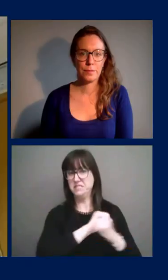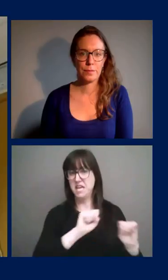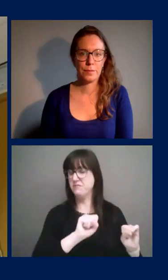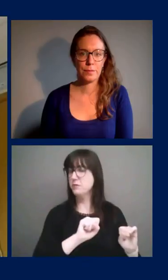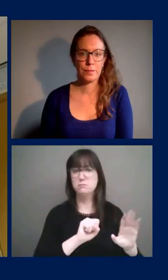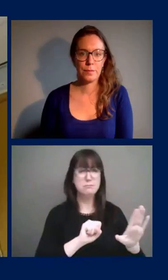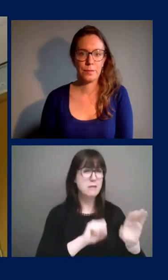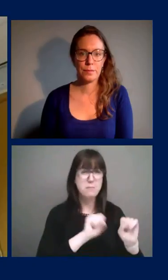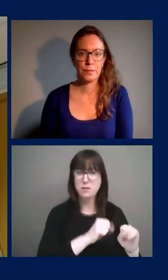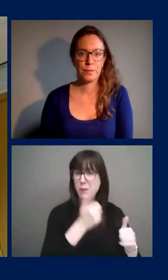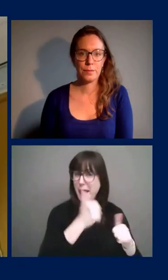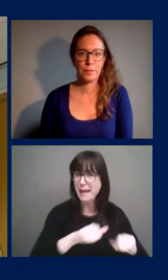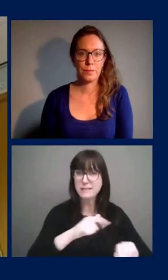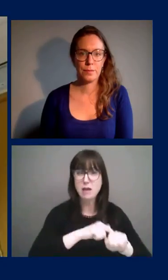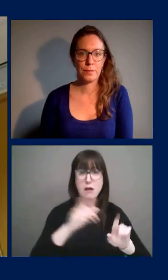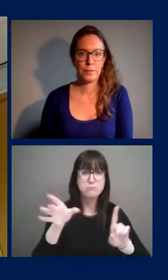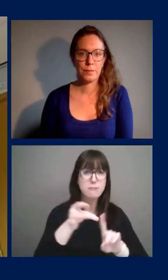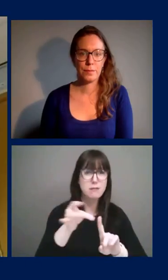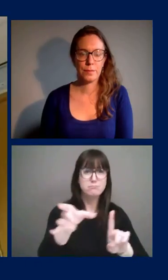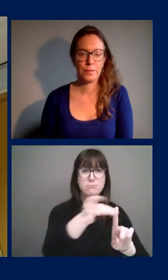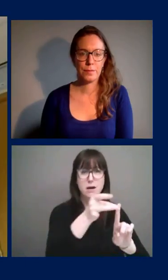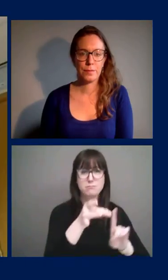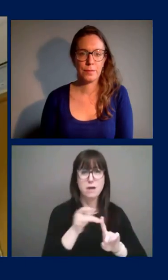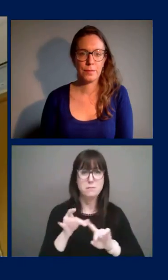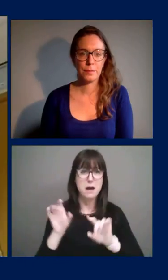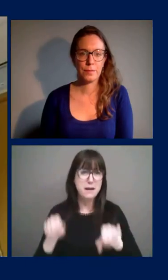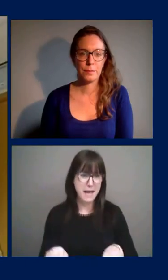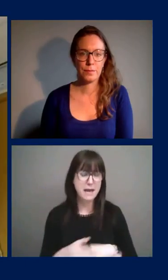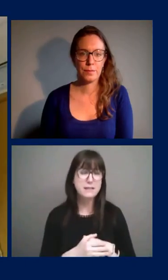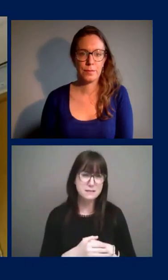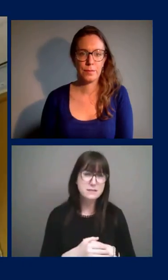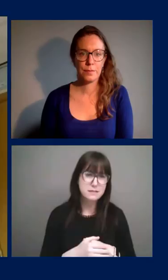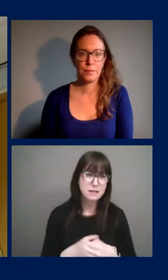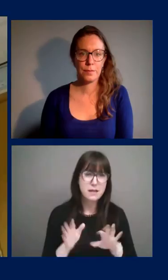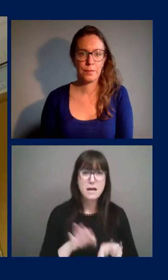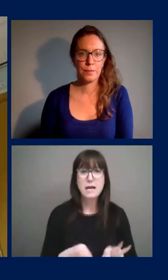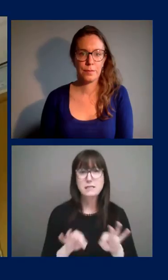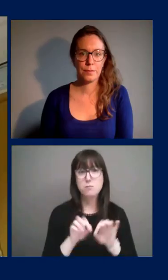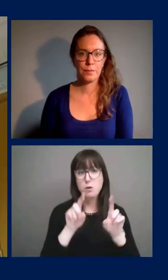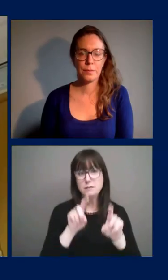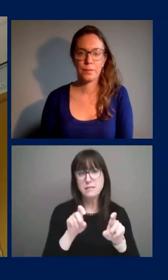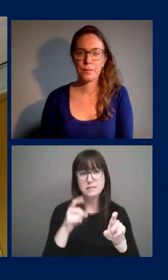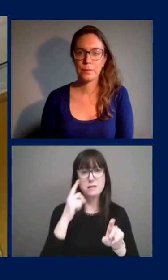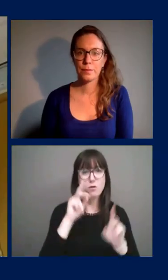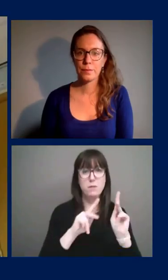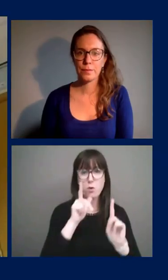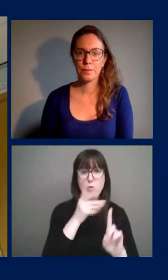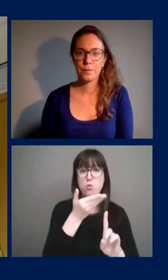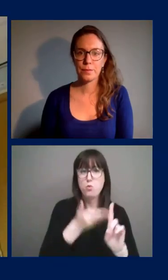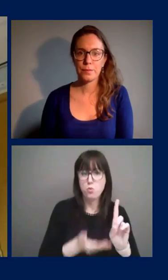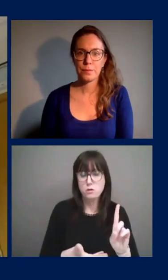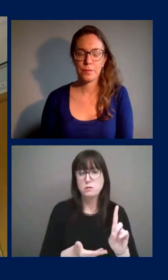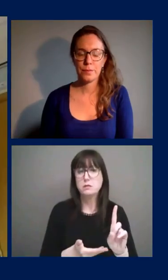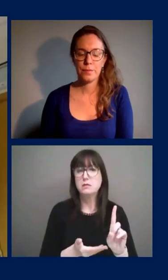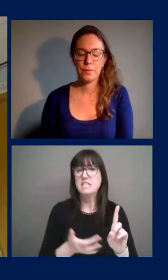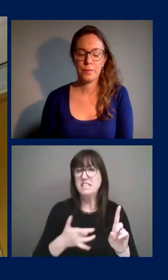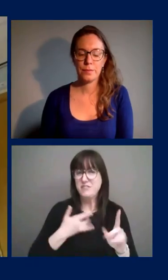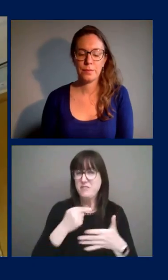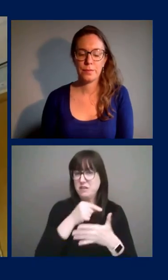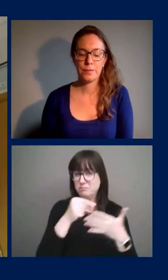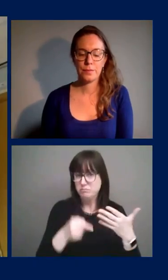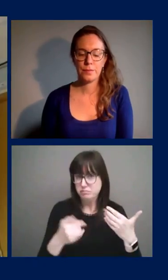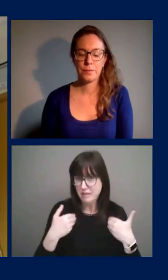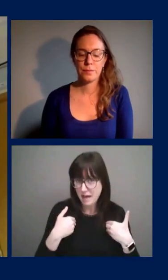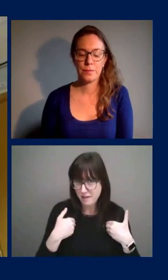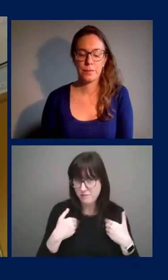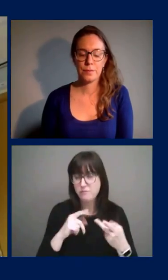go back to work. Um, we need to reserve our testing capacity, uh, for those who have symptoms, uh, and for handling outbreaks.